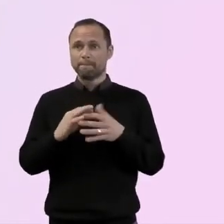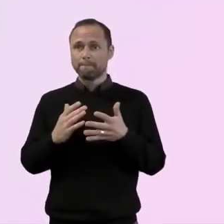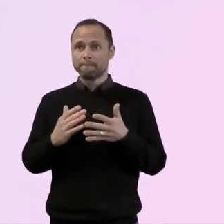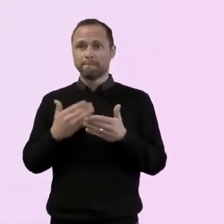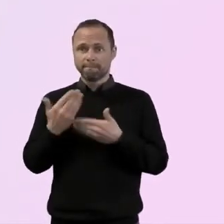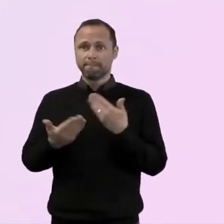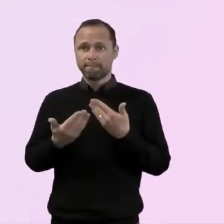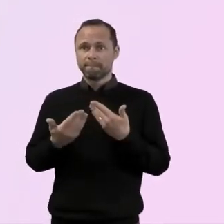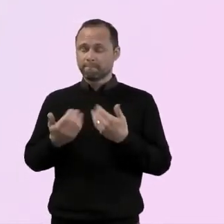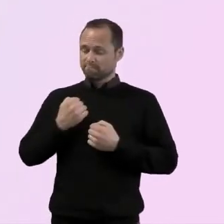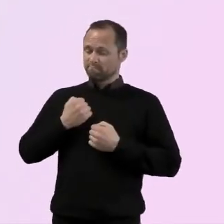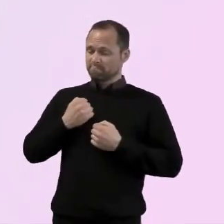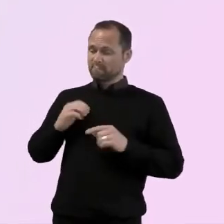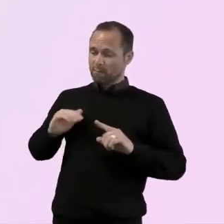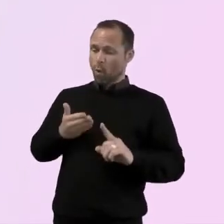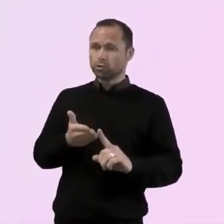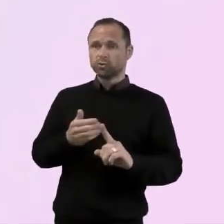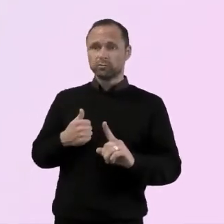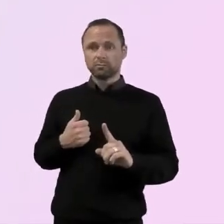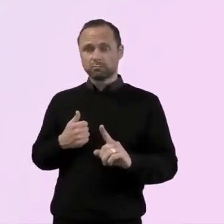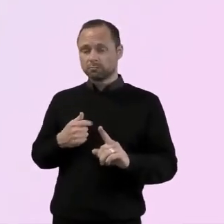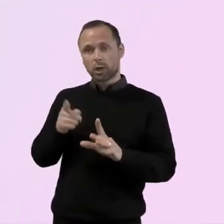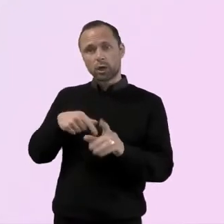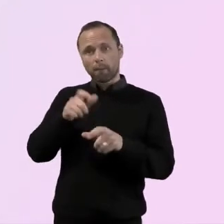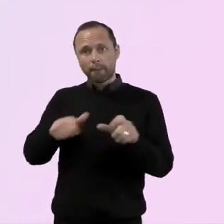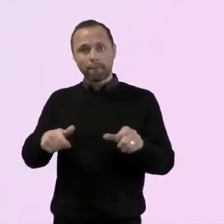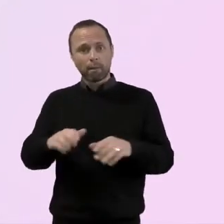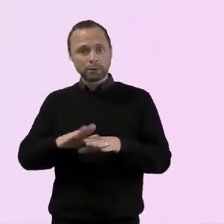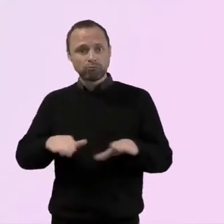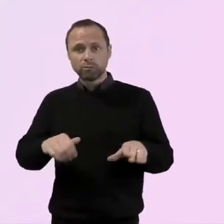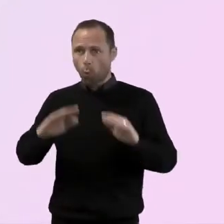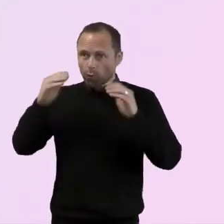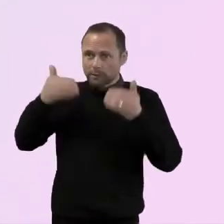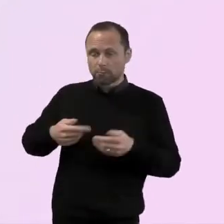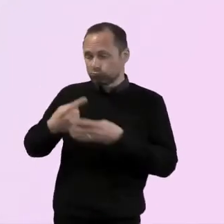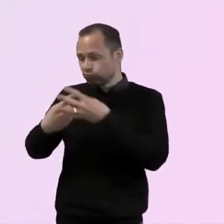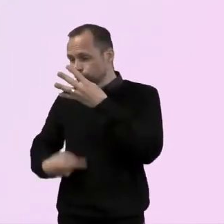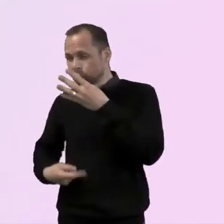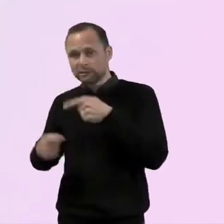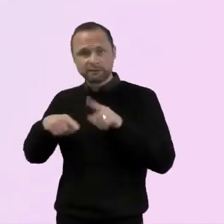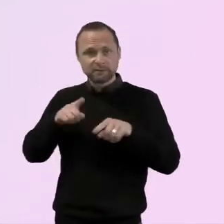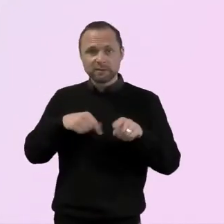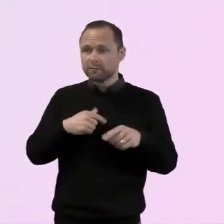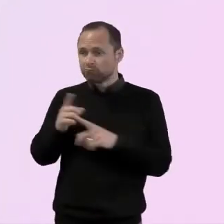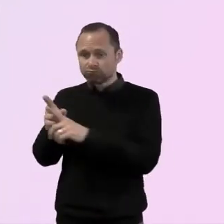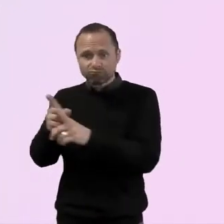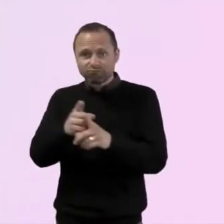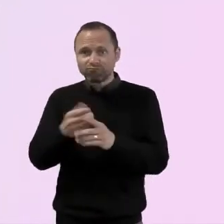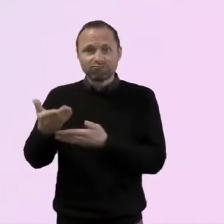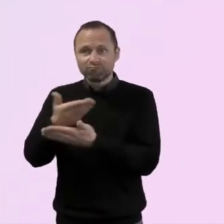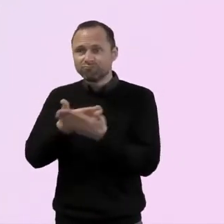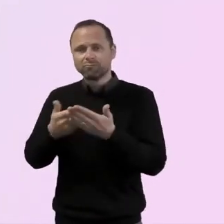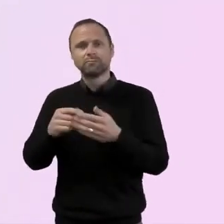get to know those young people or children, um, then yeah, open, honest conversation with the school. If they've got a